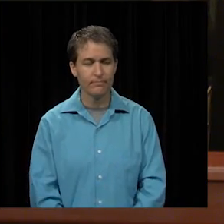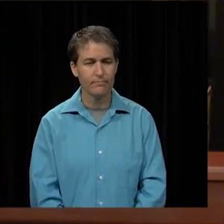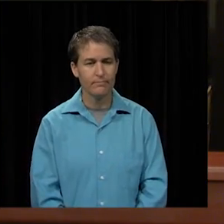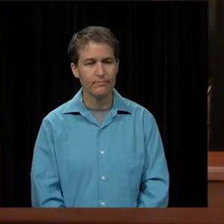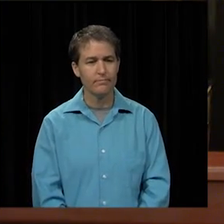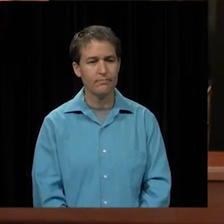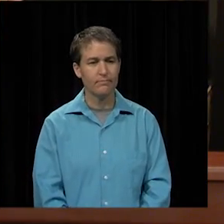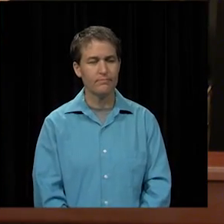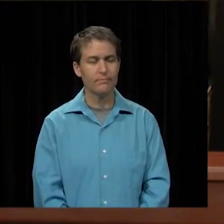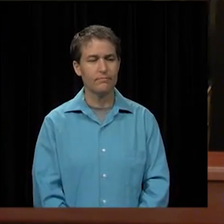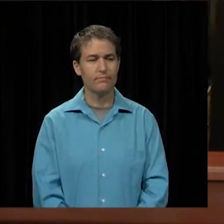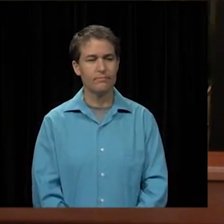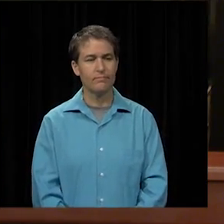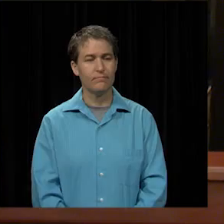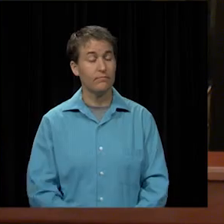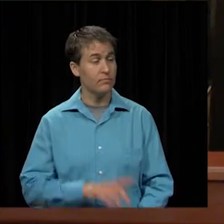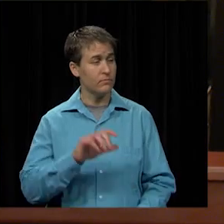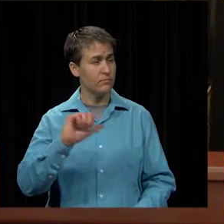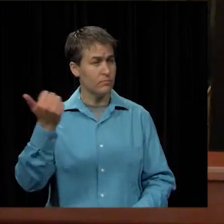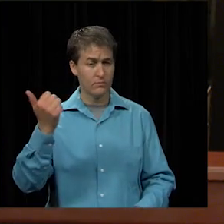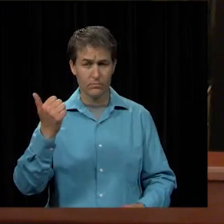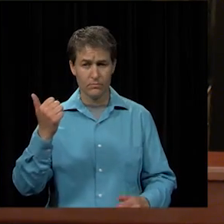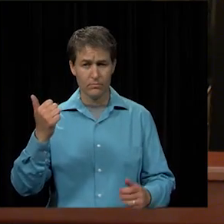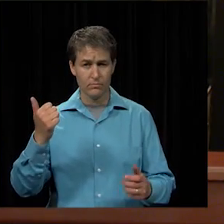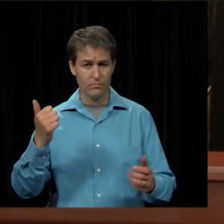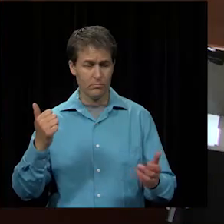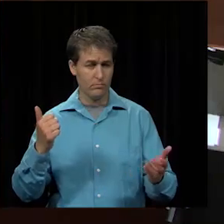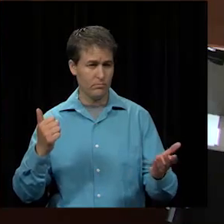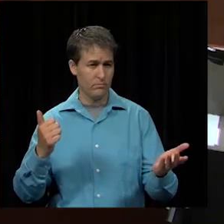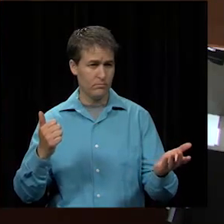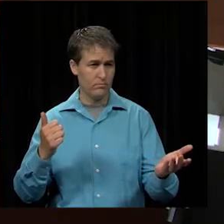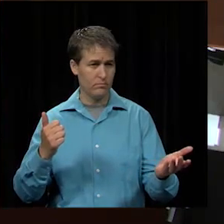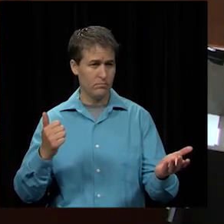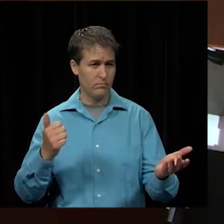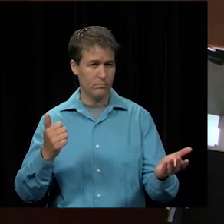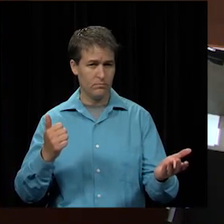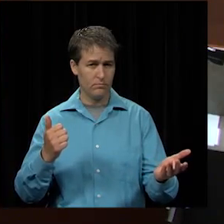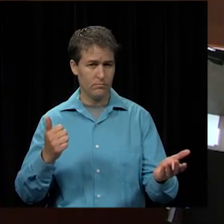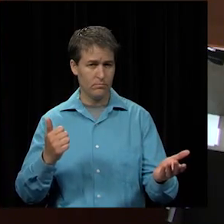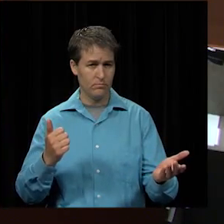All right. Is there anybody else that would like to address the board this evening?